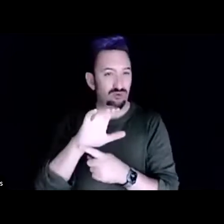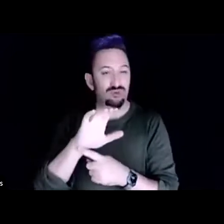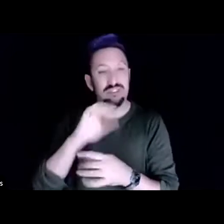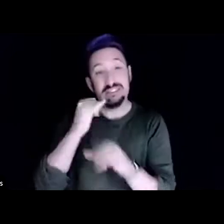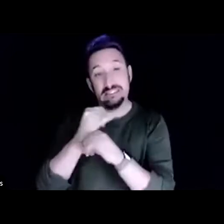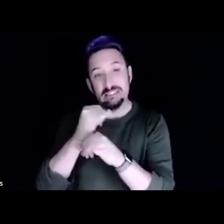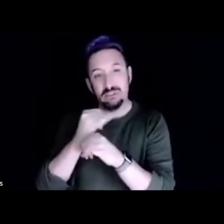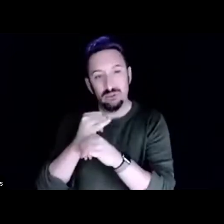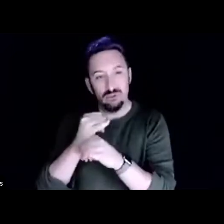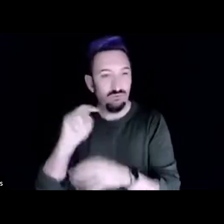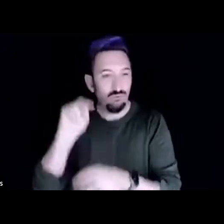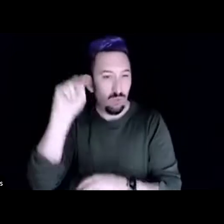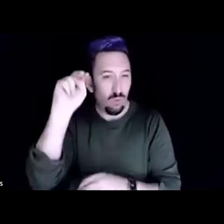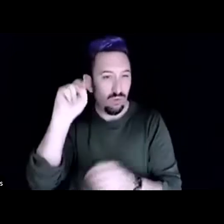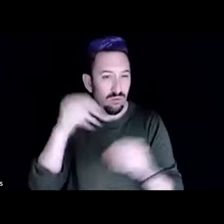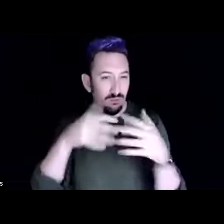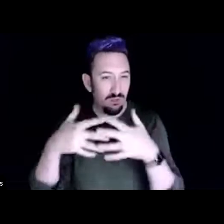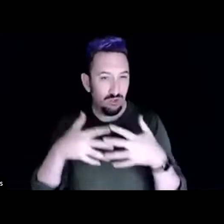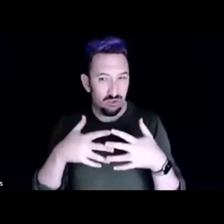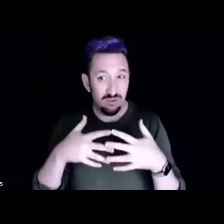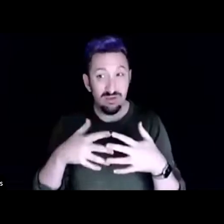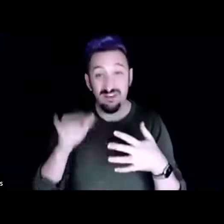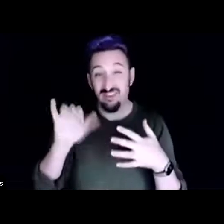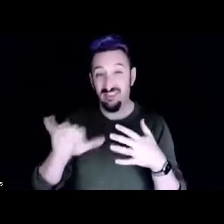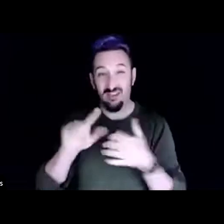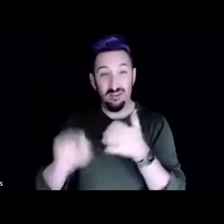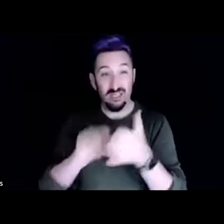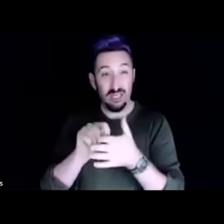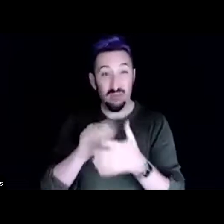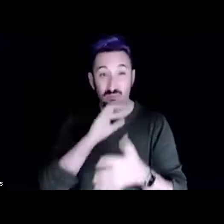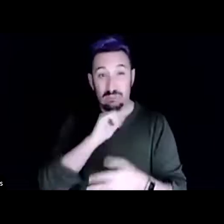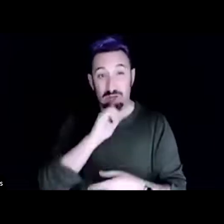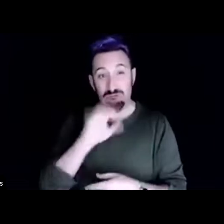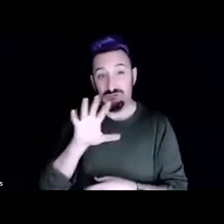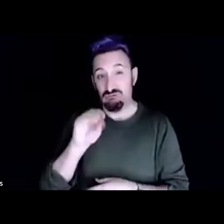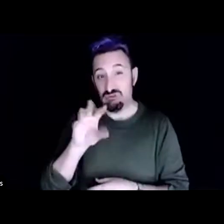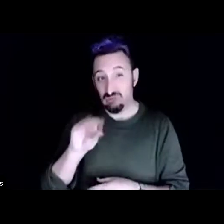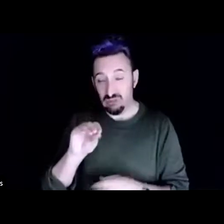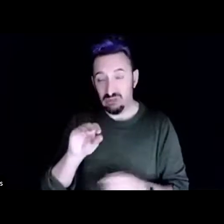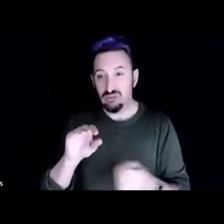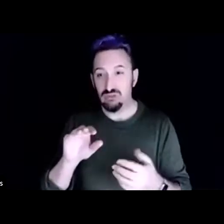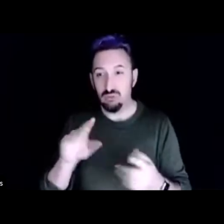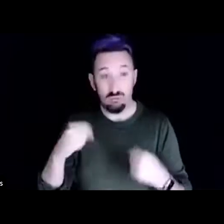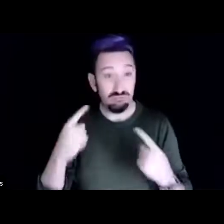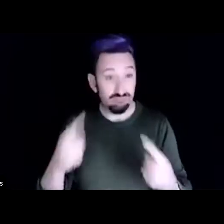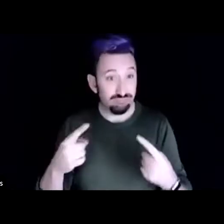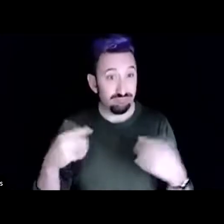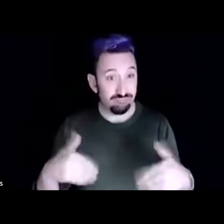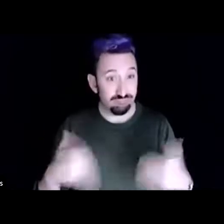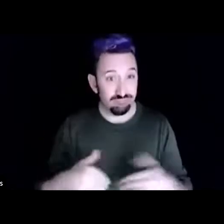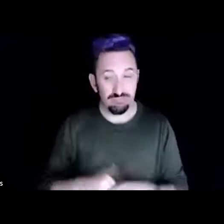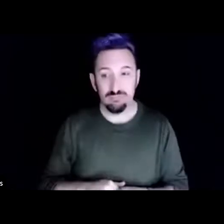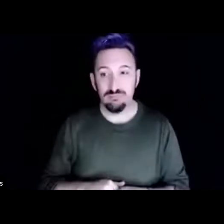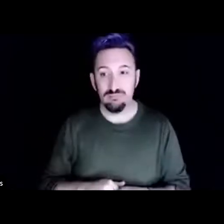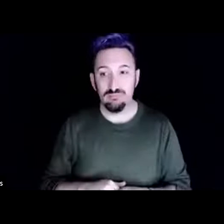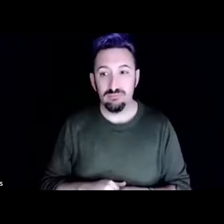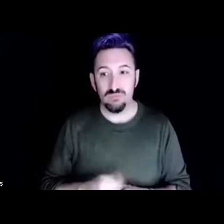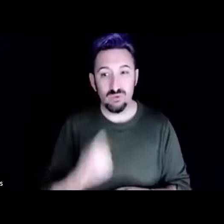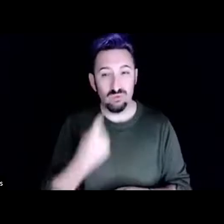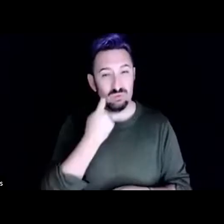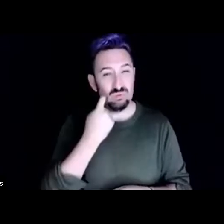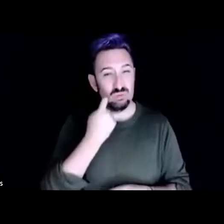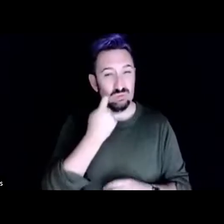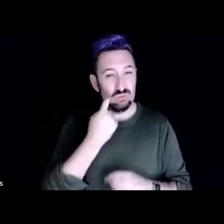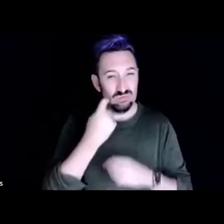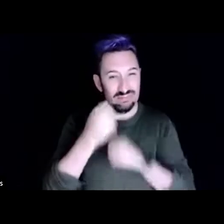it's been a challenge in the last couple of years to